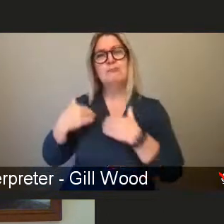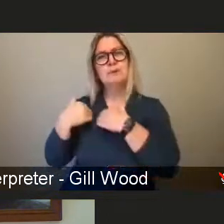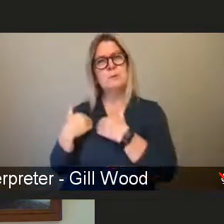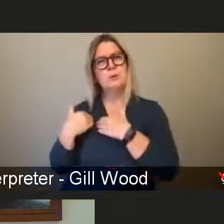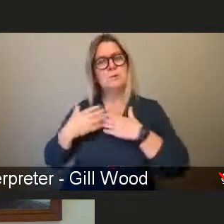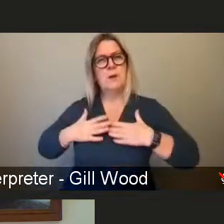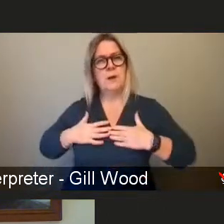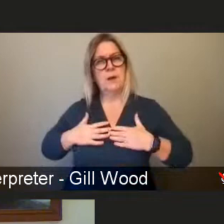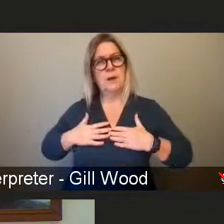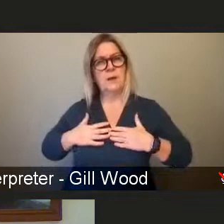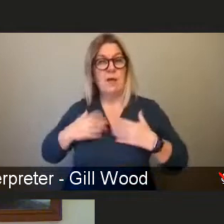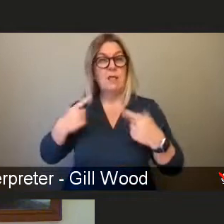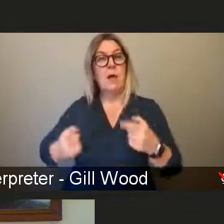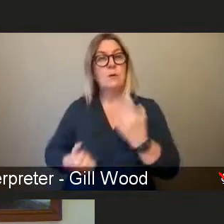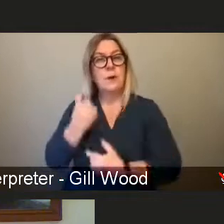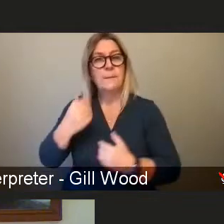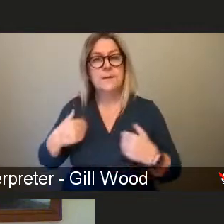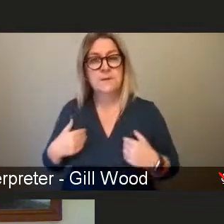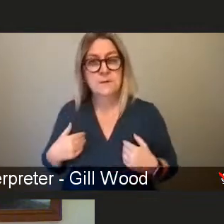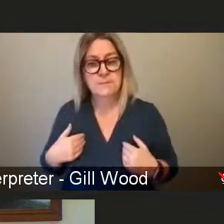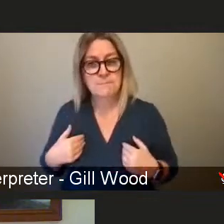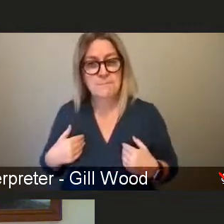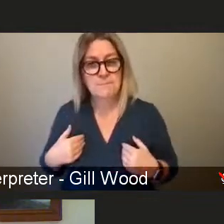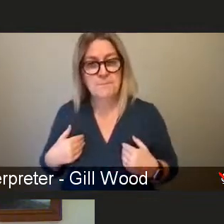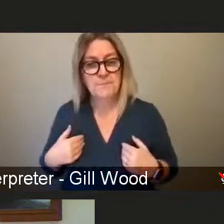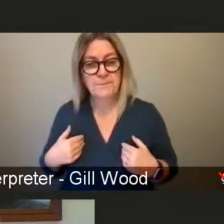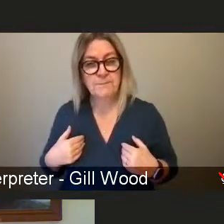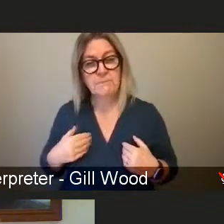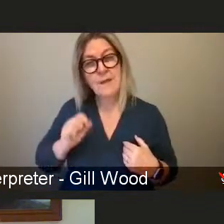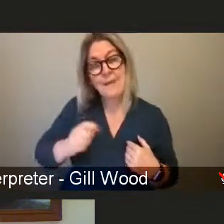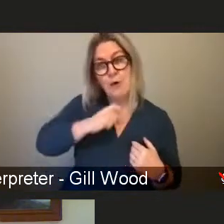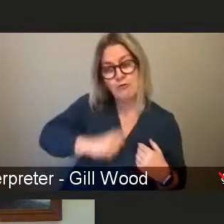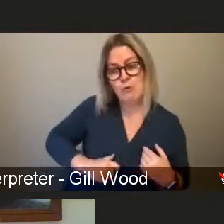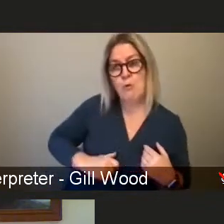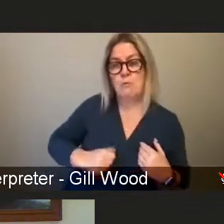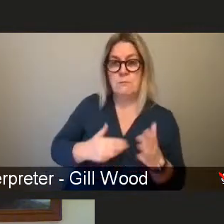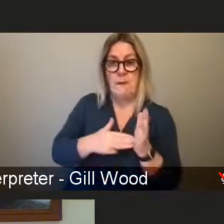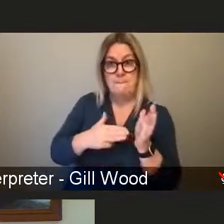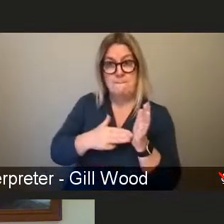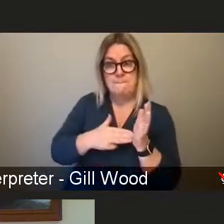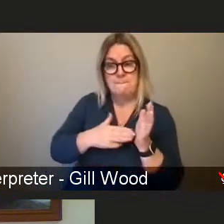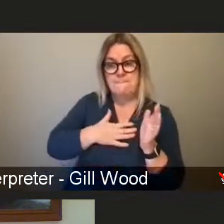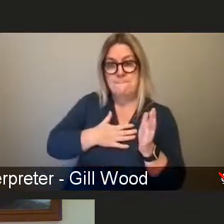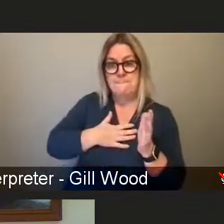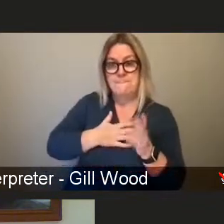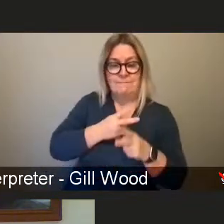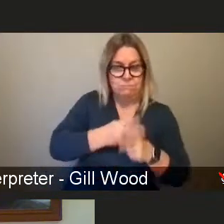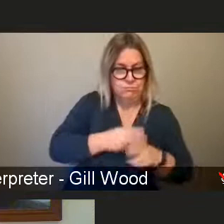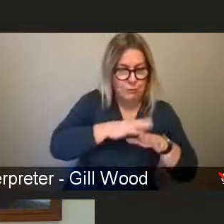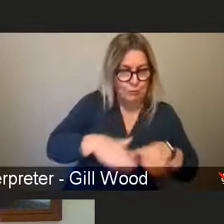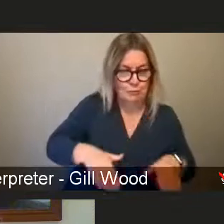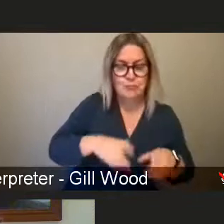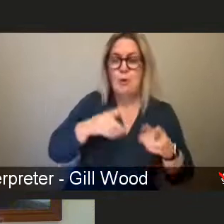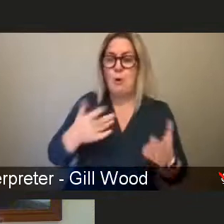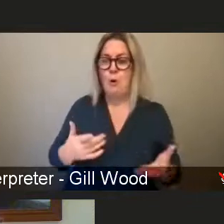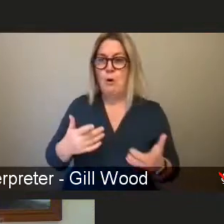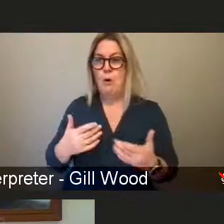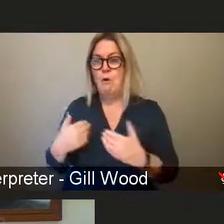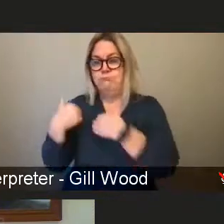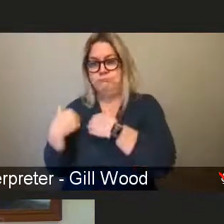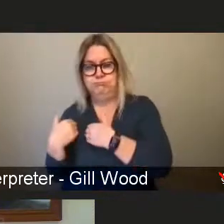gift. Whether it's their role as mother, or whether it's calling the police and, and